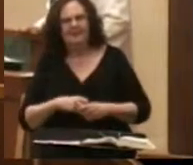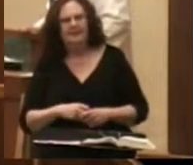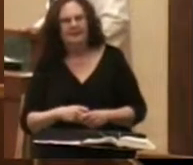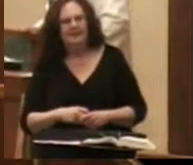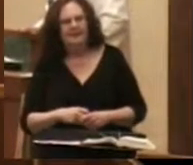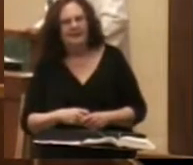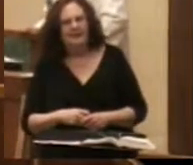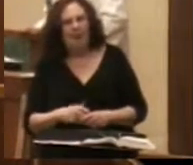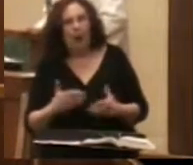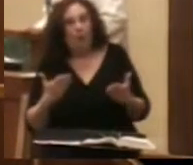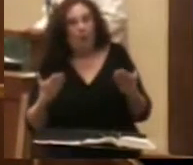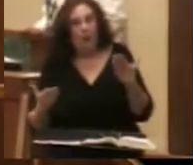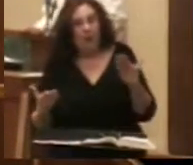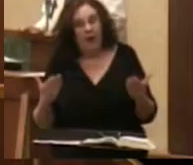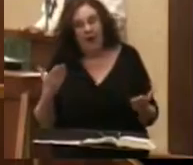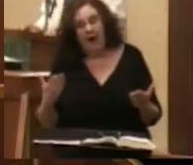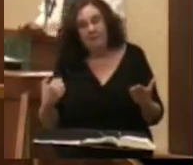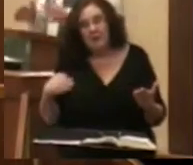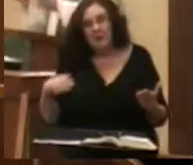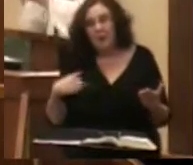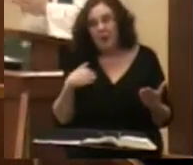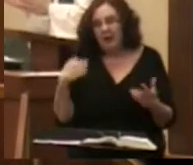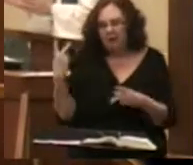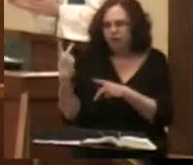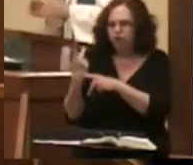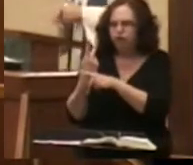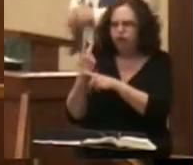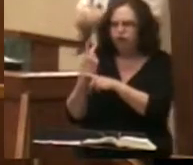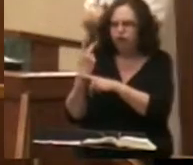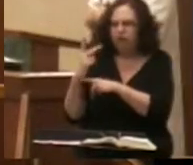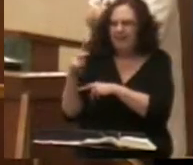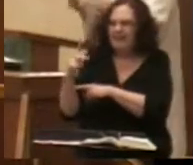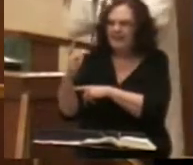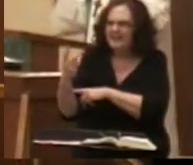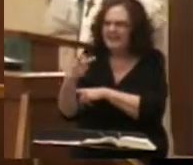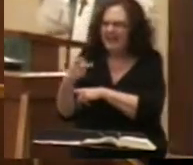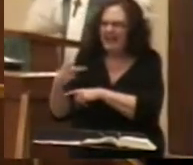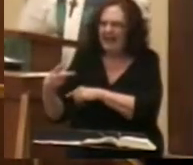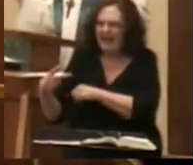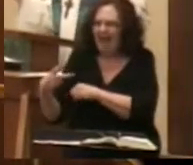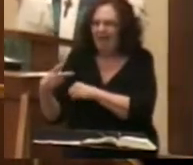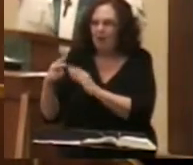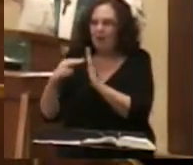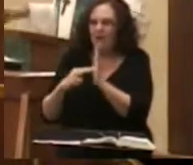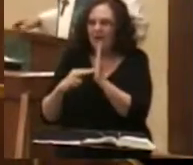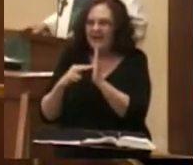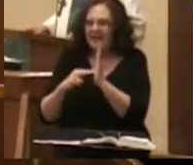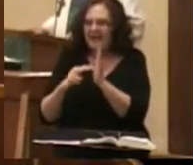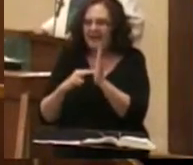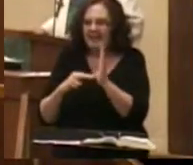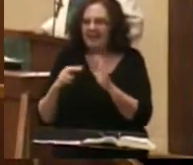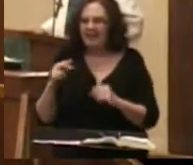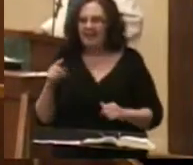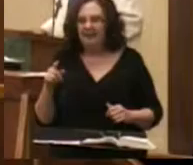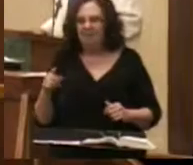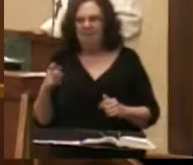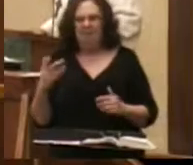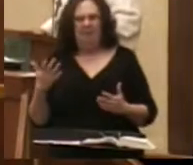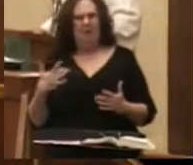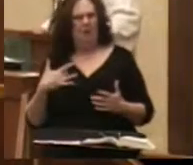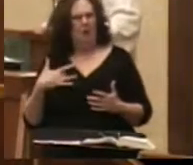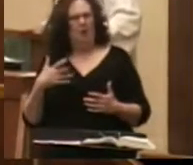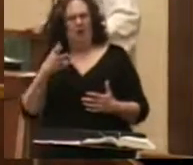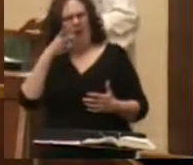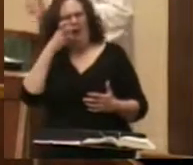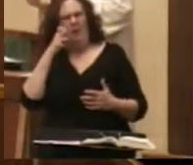So perhaps in this light we can make more sense of the second half of the gospel reading that maybe was a little troubling as you heard the words.